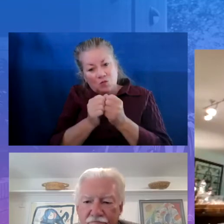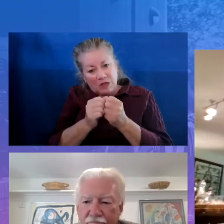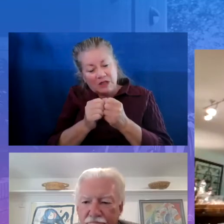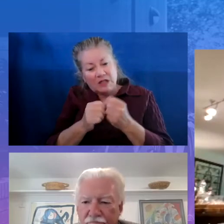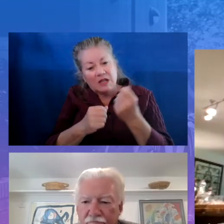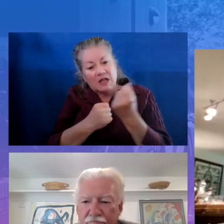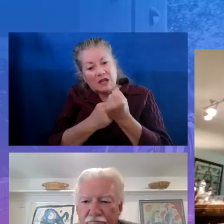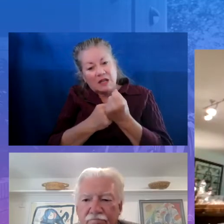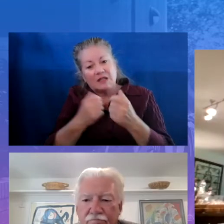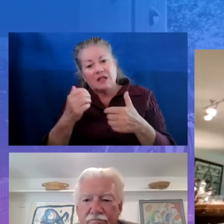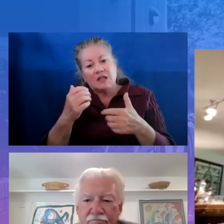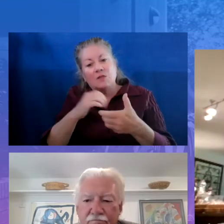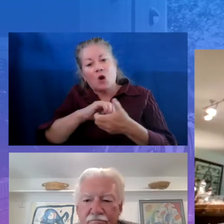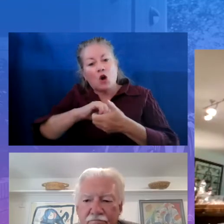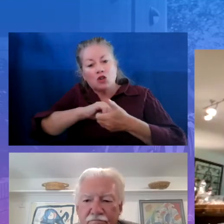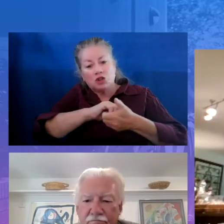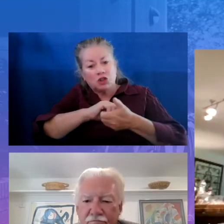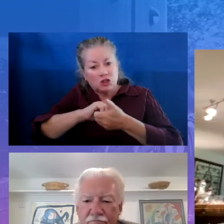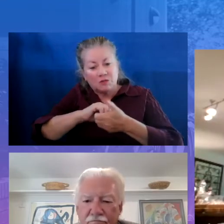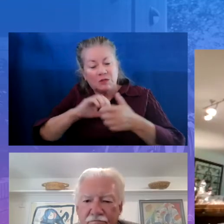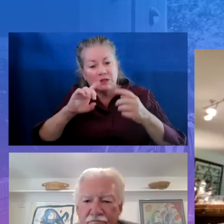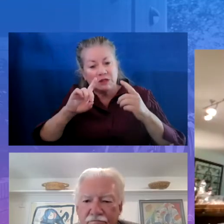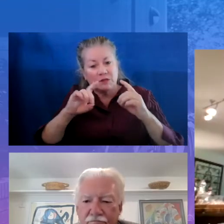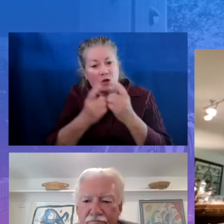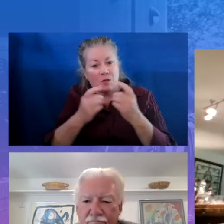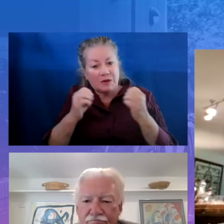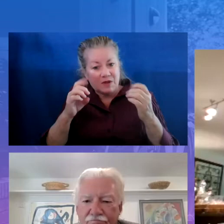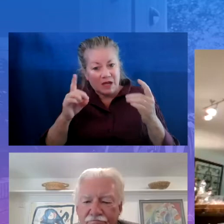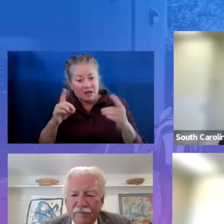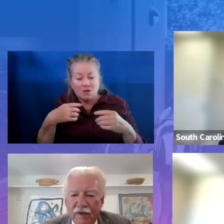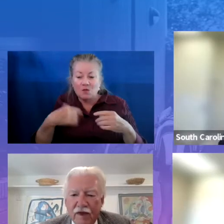the Department of Ed lets me continue to do that.